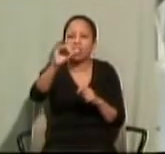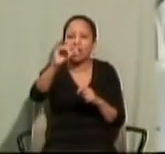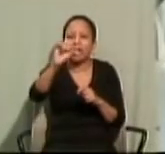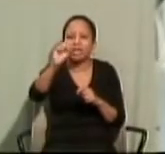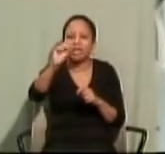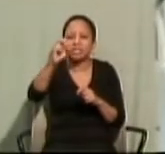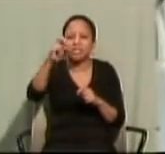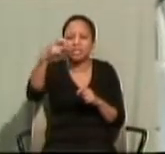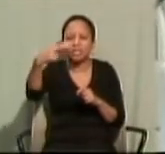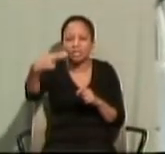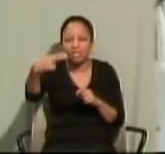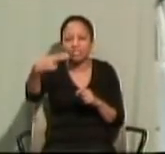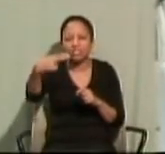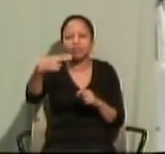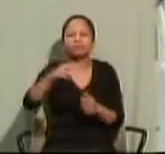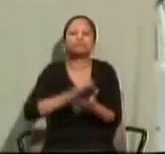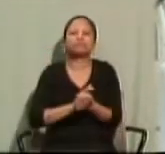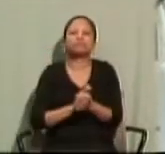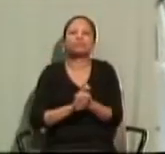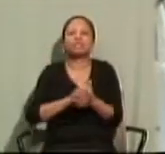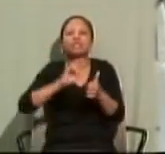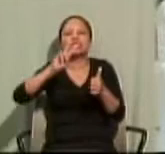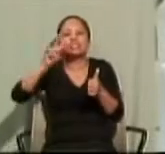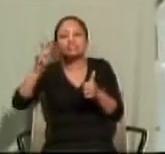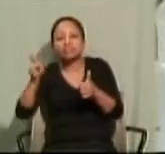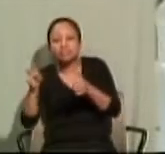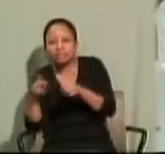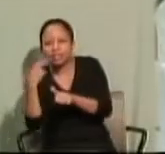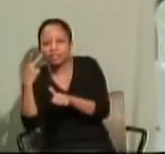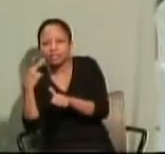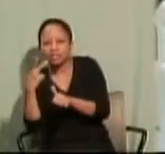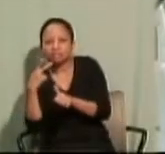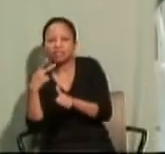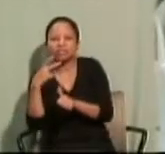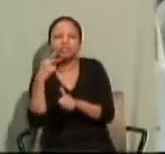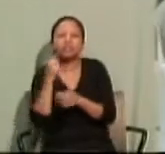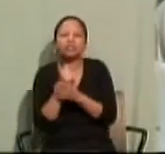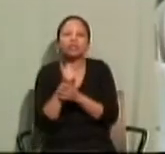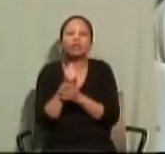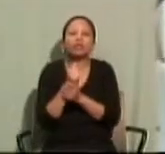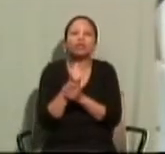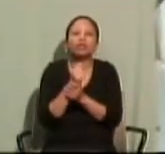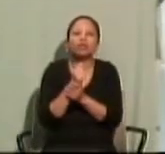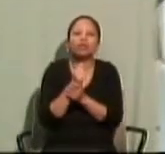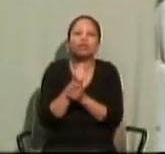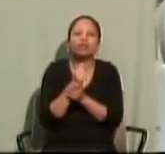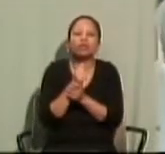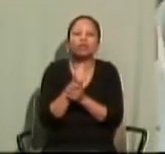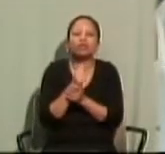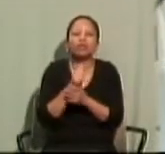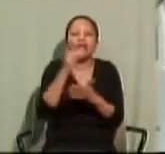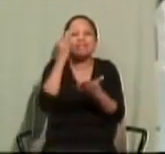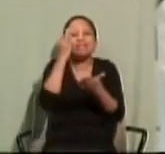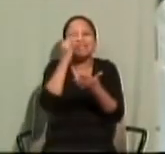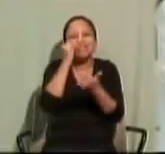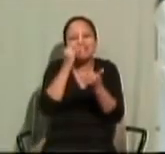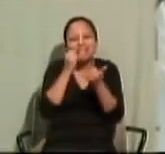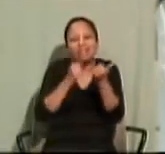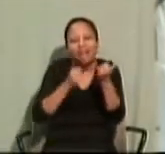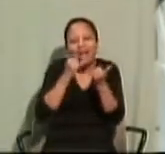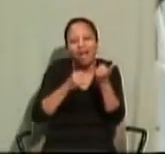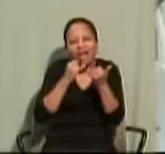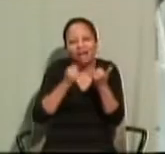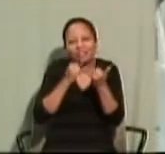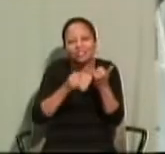and secondly, it's the last remnant of the Christmas season.